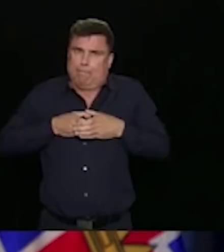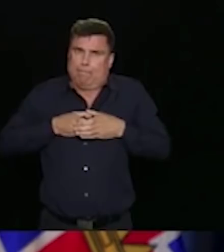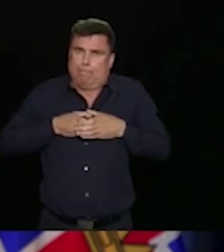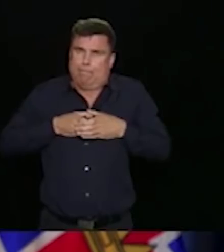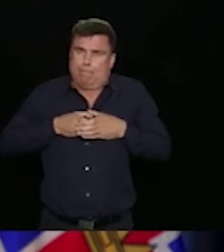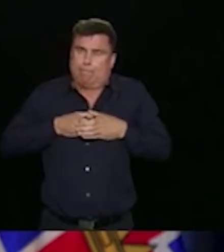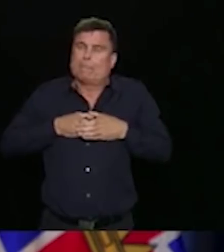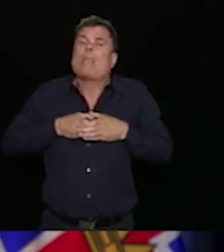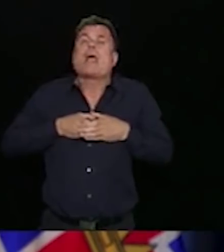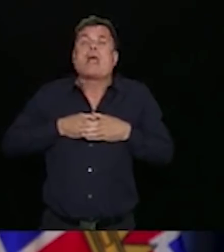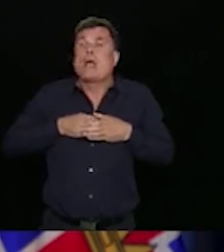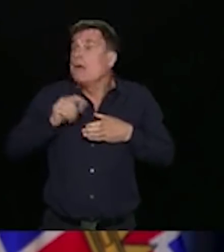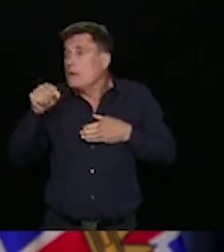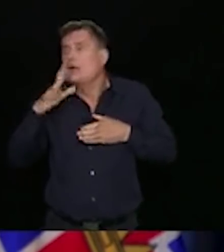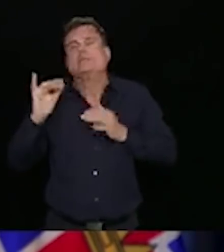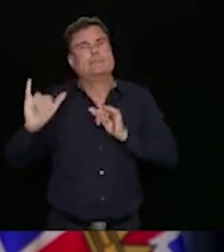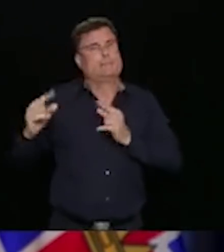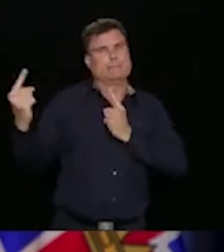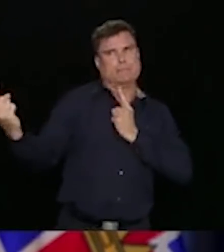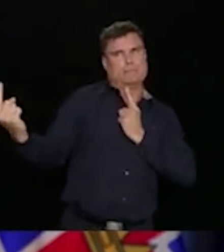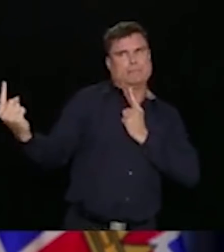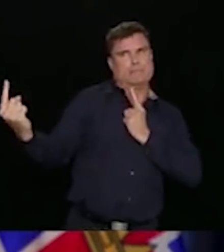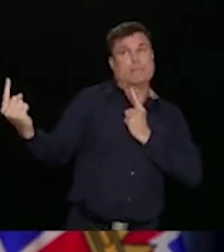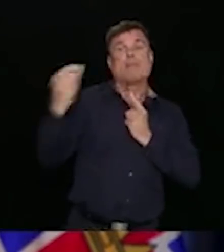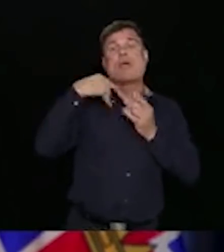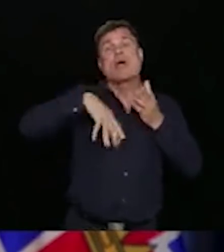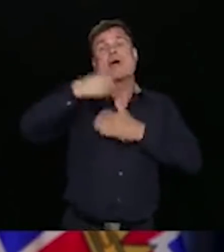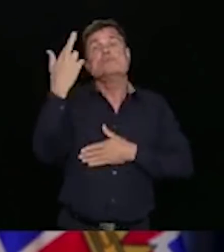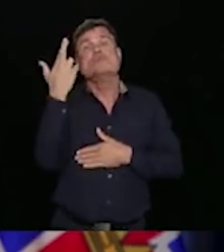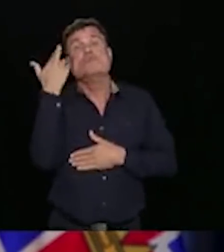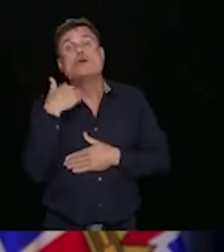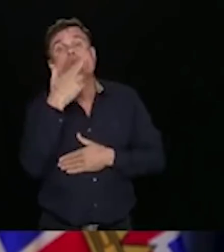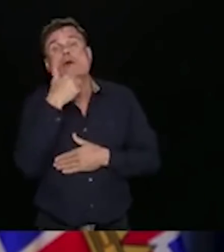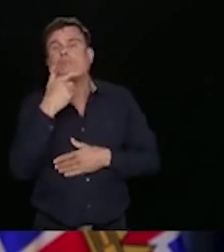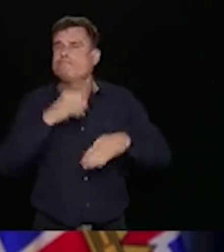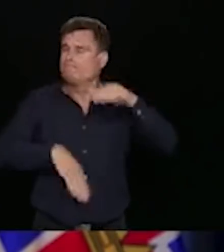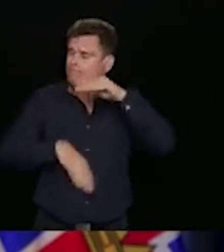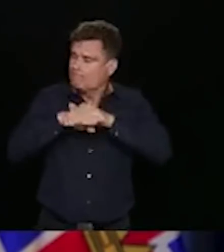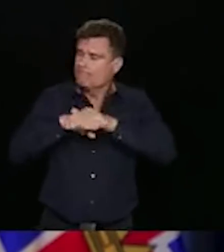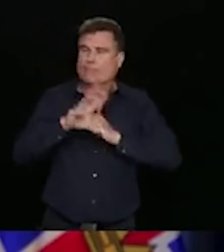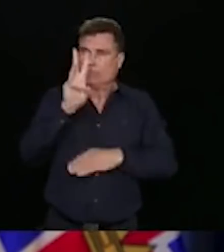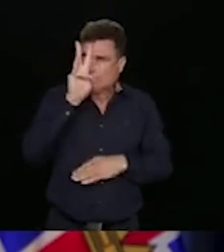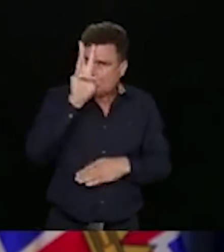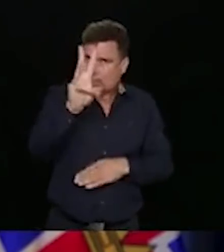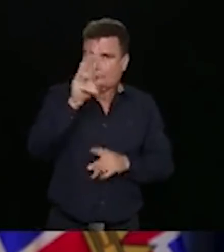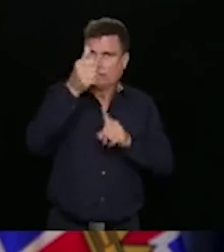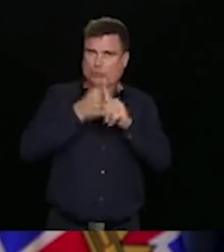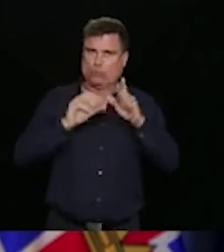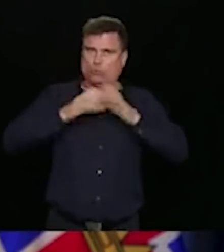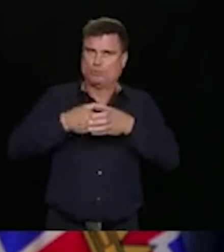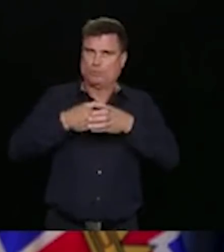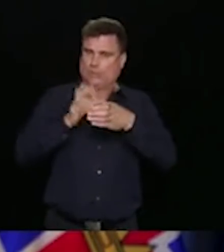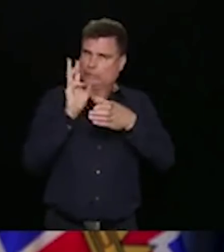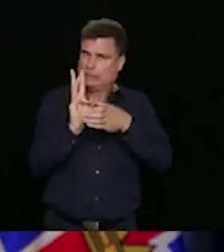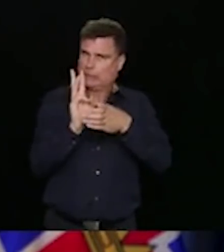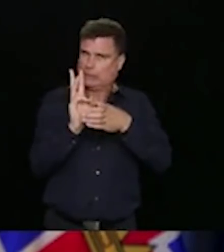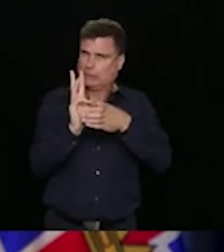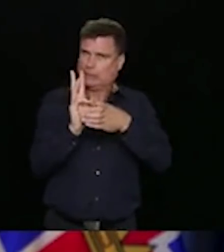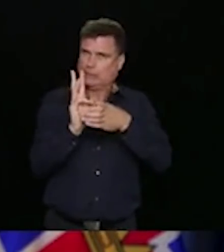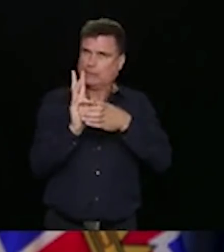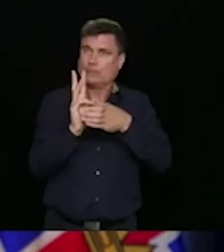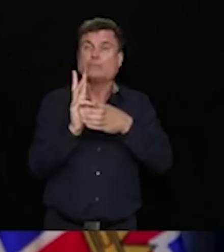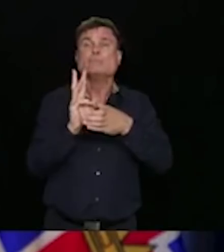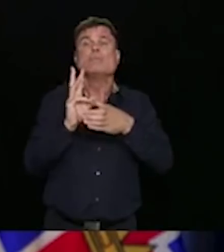per table. That is a manageable group that reduces risks. You can use this number as your guidance